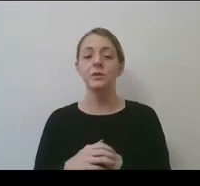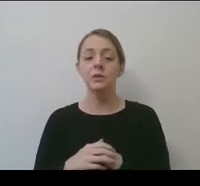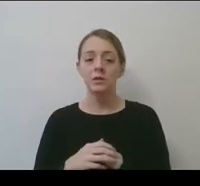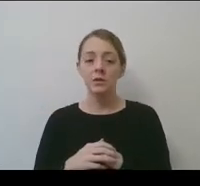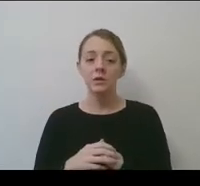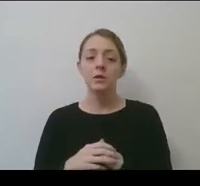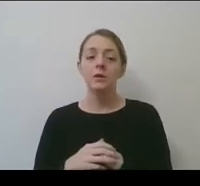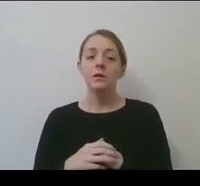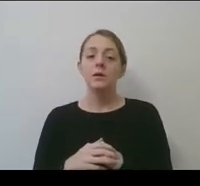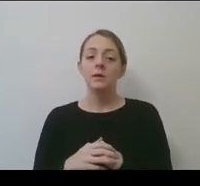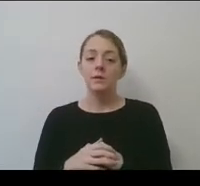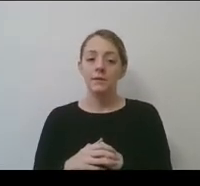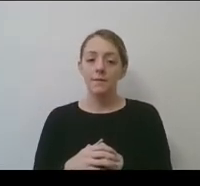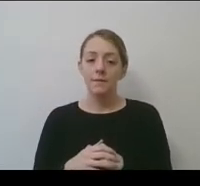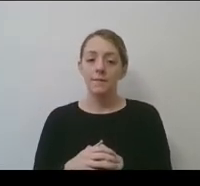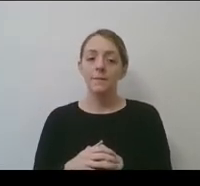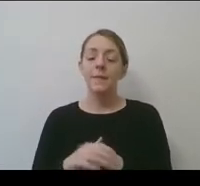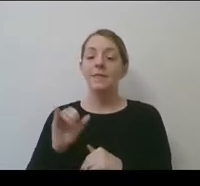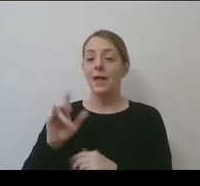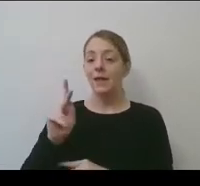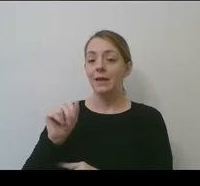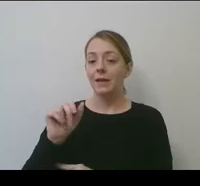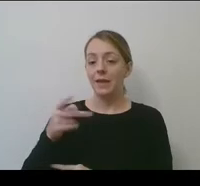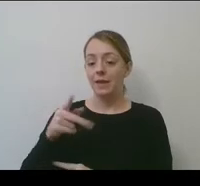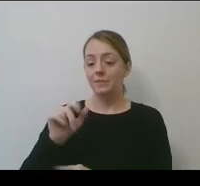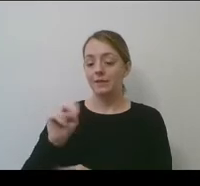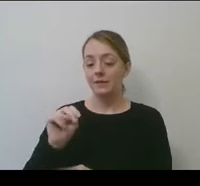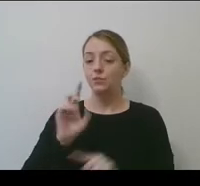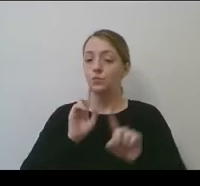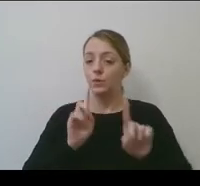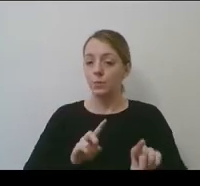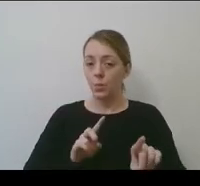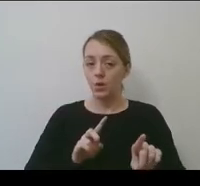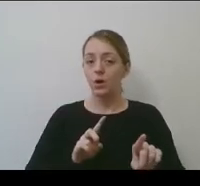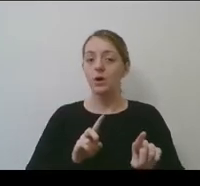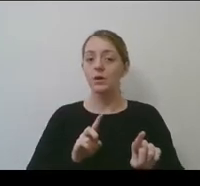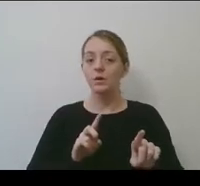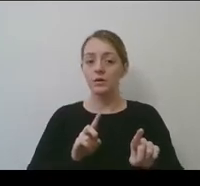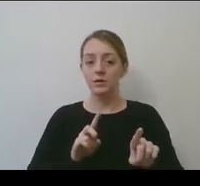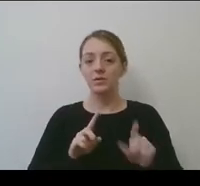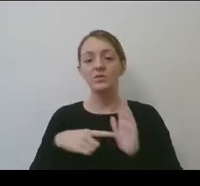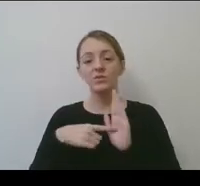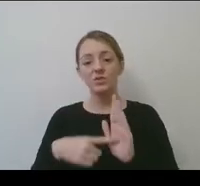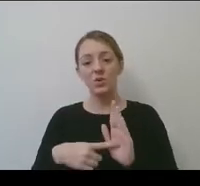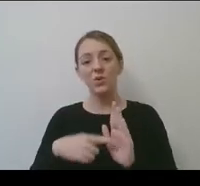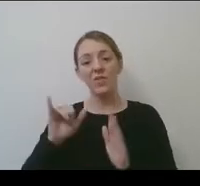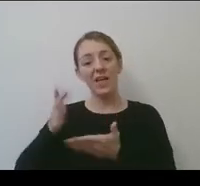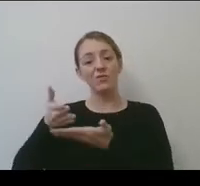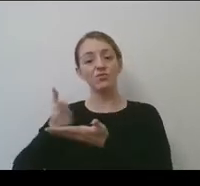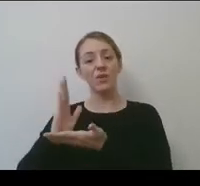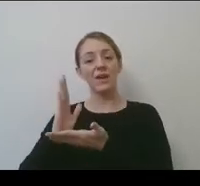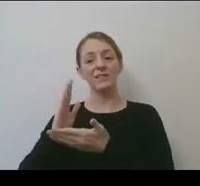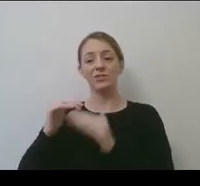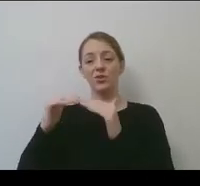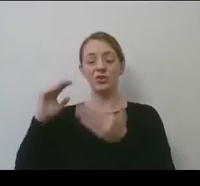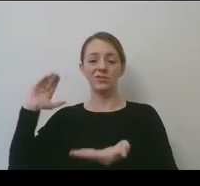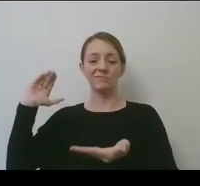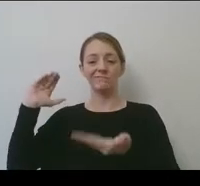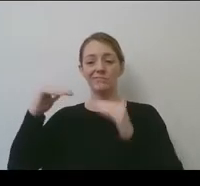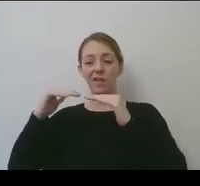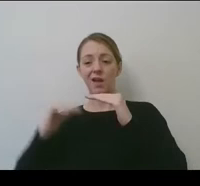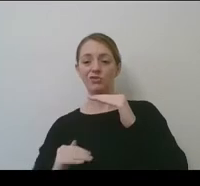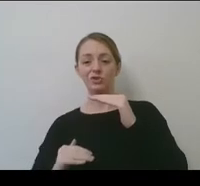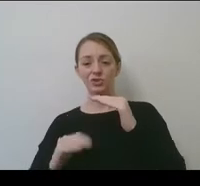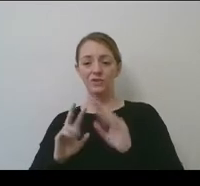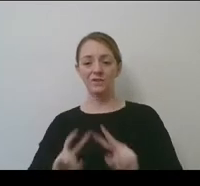by the Kaplan report and the Dessa report that those rights are undervalued. That's probably true that, that rights agreement goes back